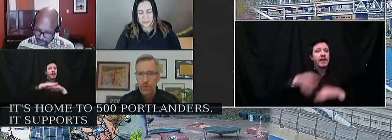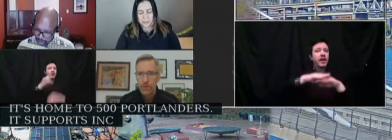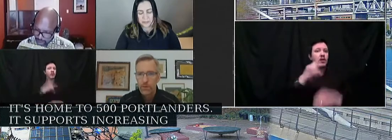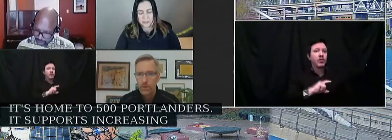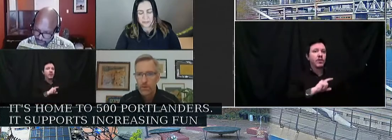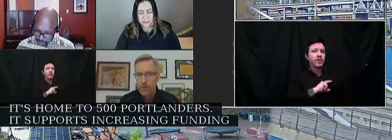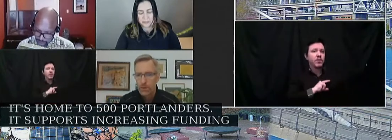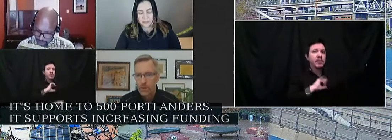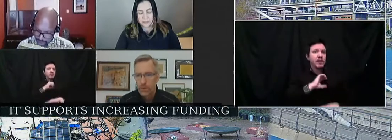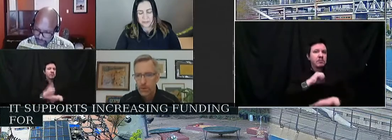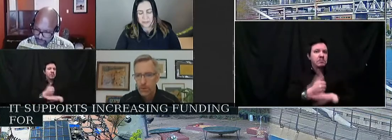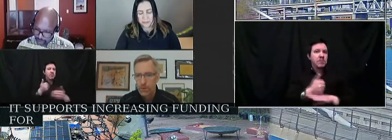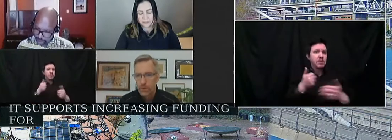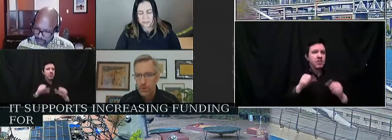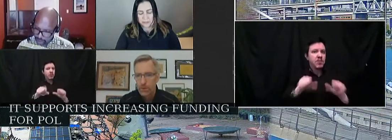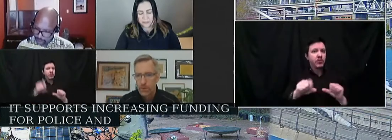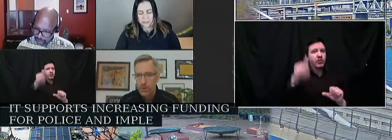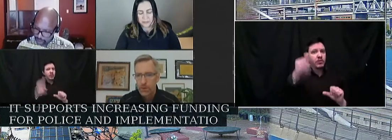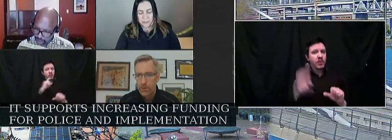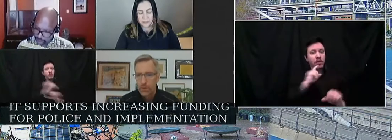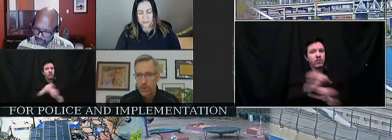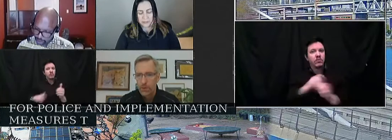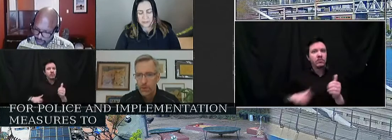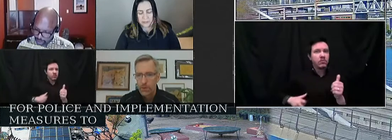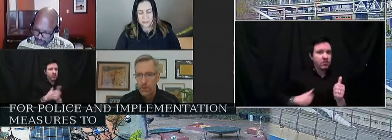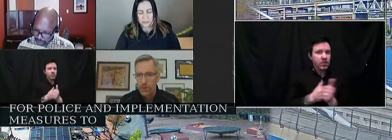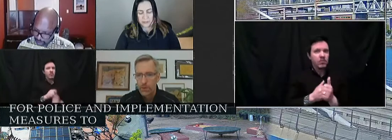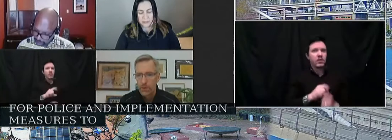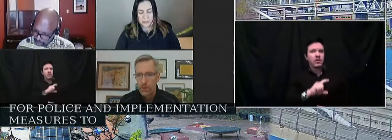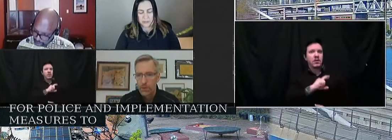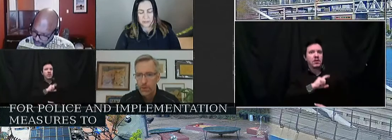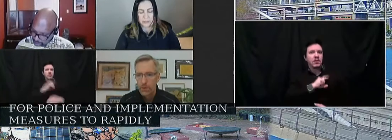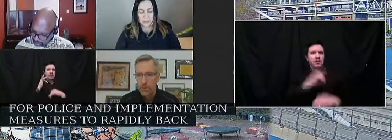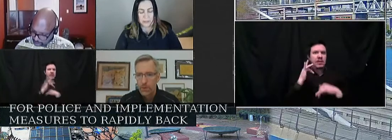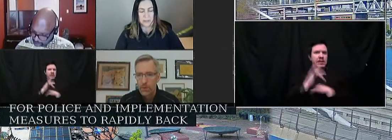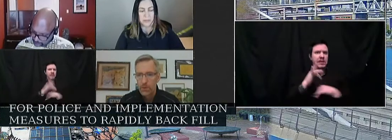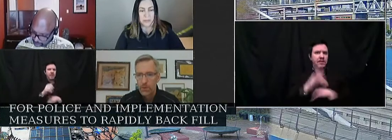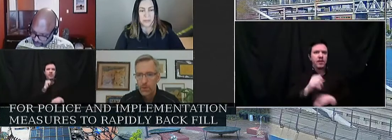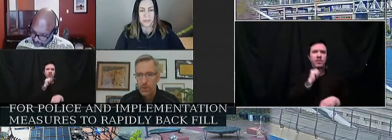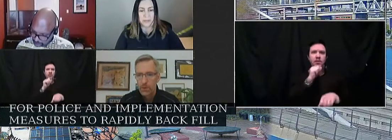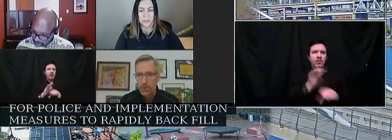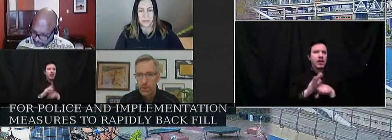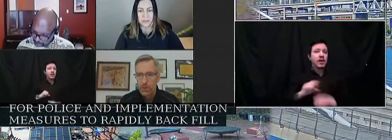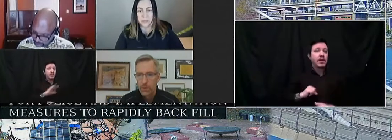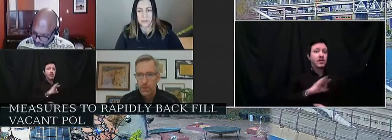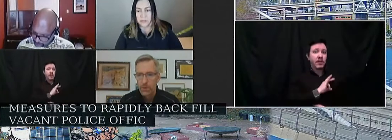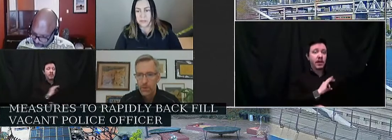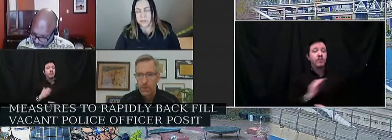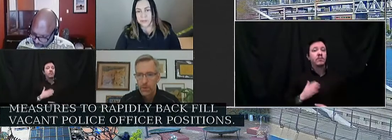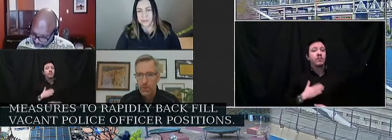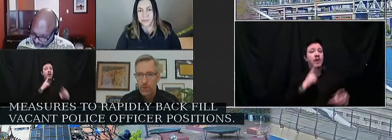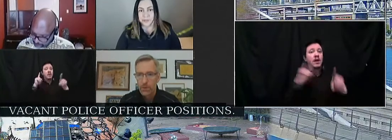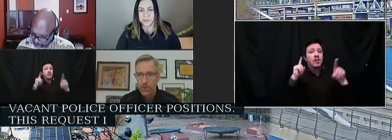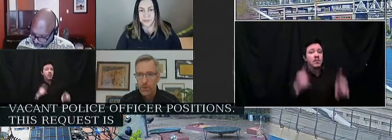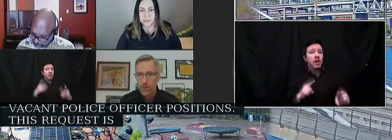measures needed to rapidly backfill vacant police officer positions. This request is based on recent